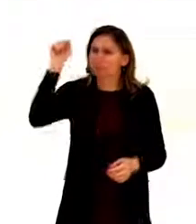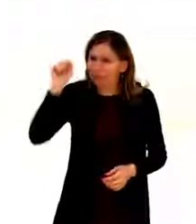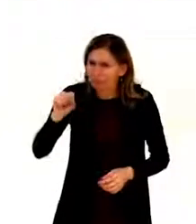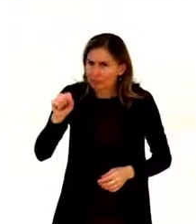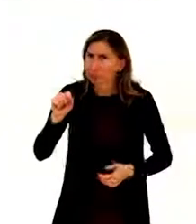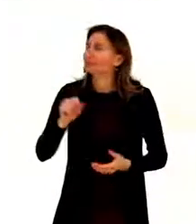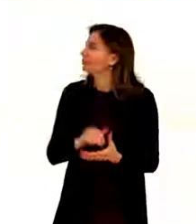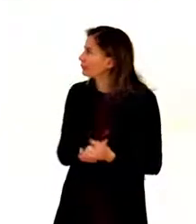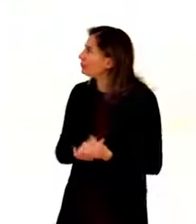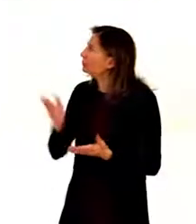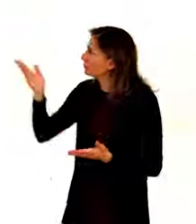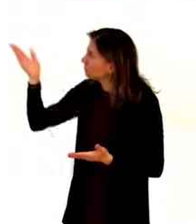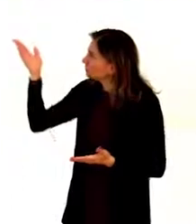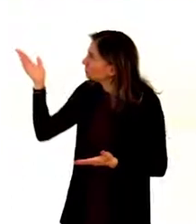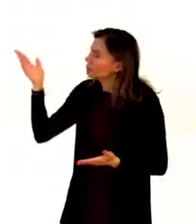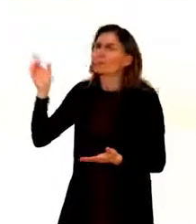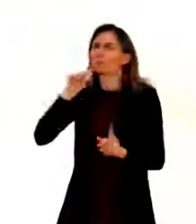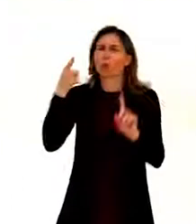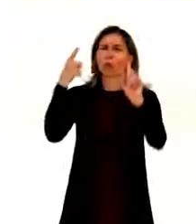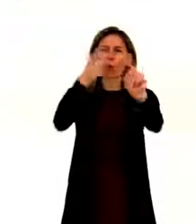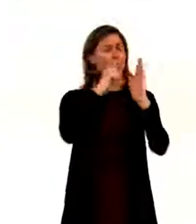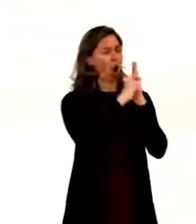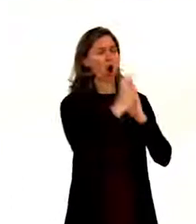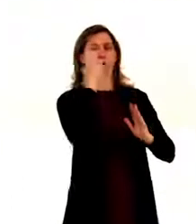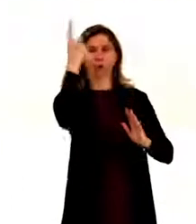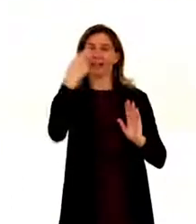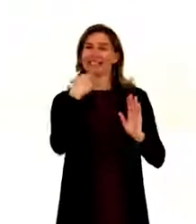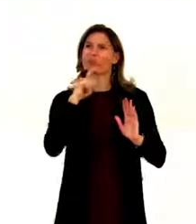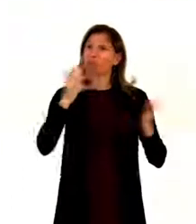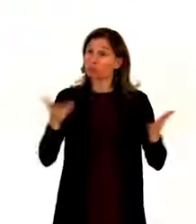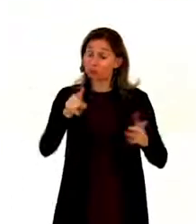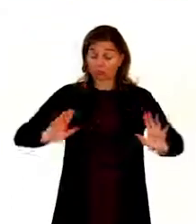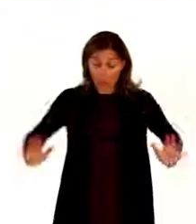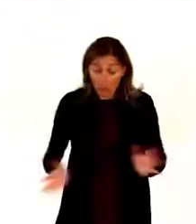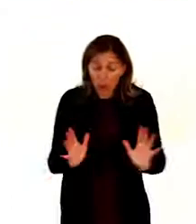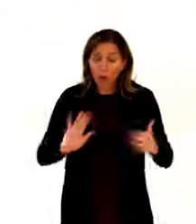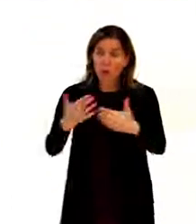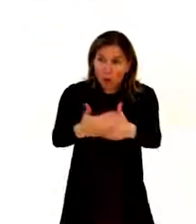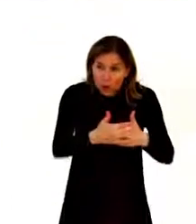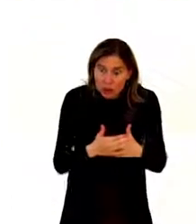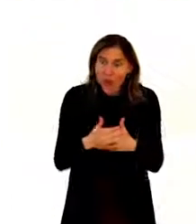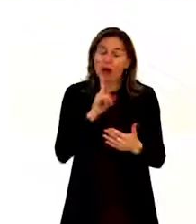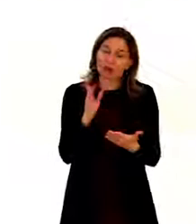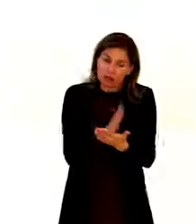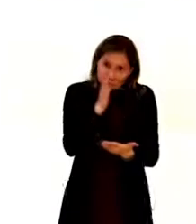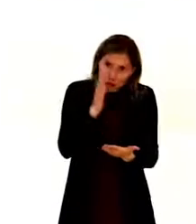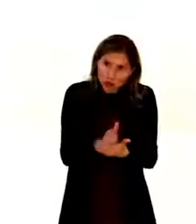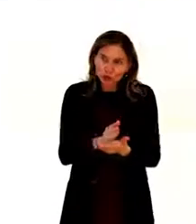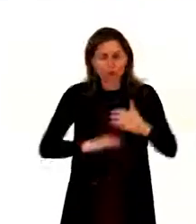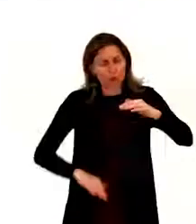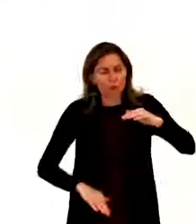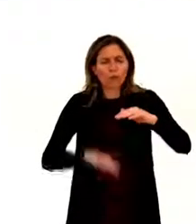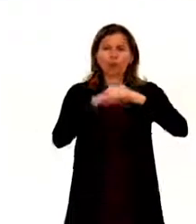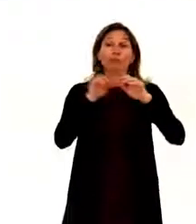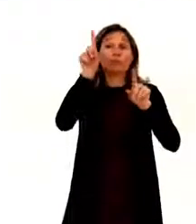human being. The purpose of convention, in Article I, it says, is to promote, protect, and ensure the full and equal